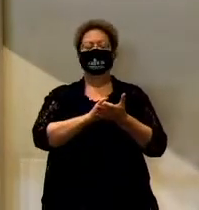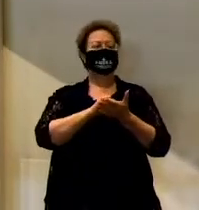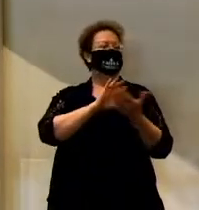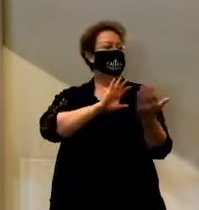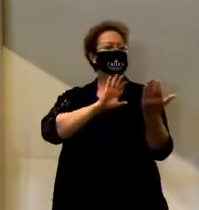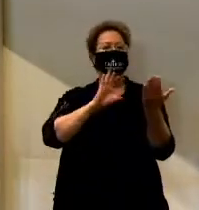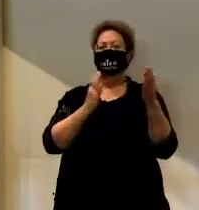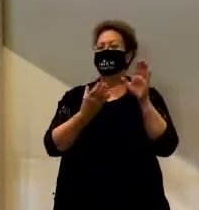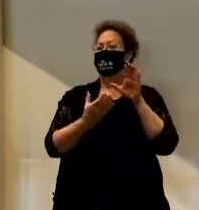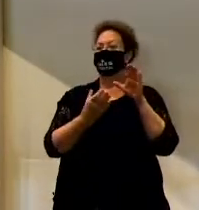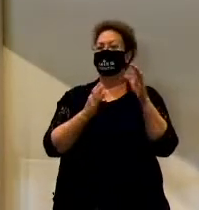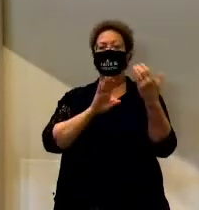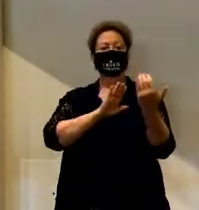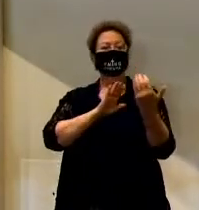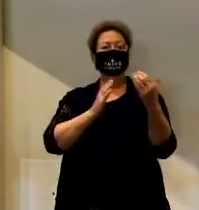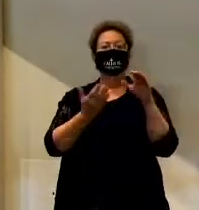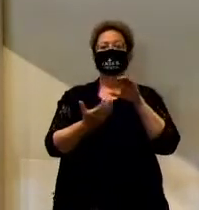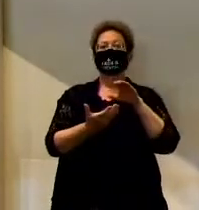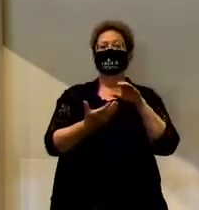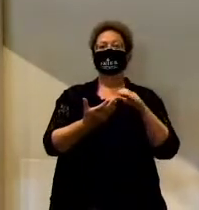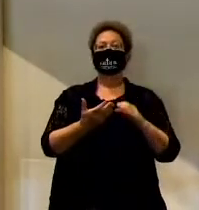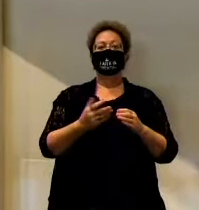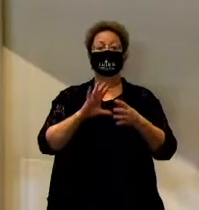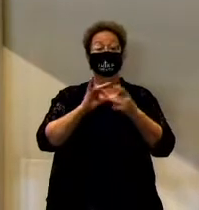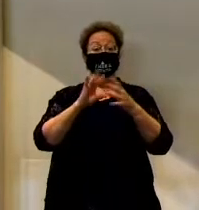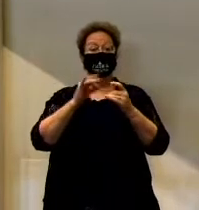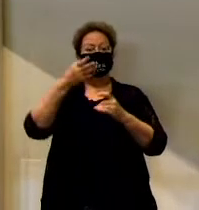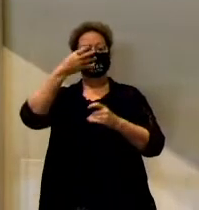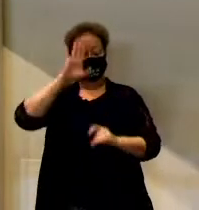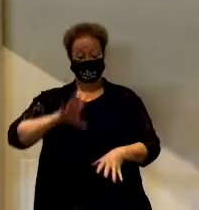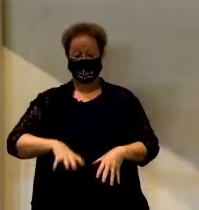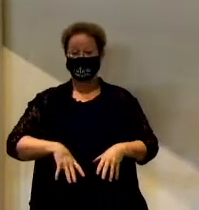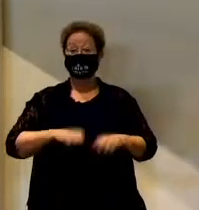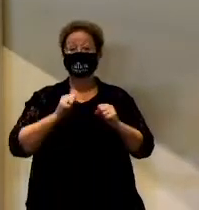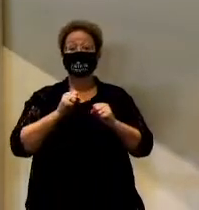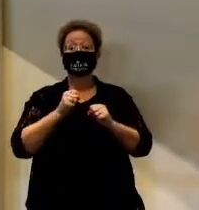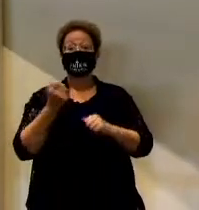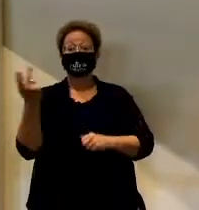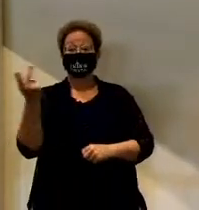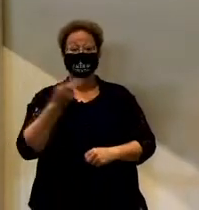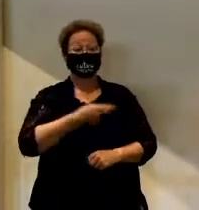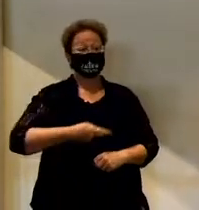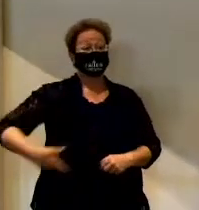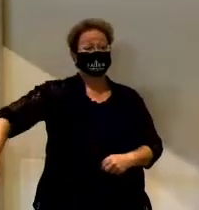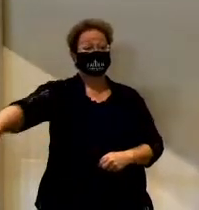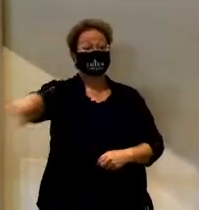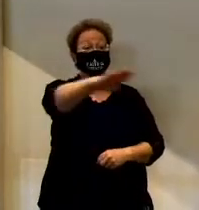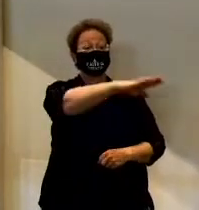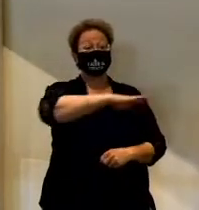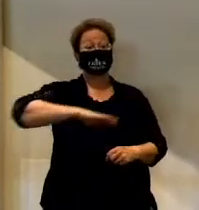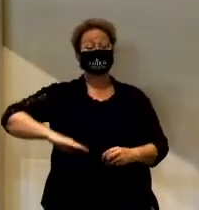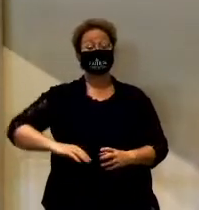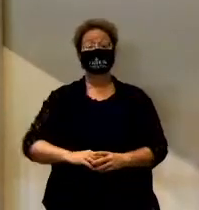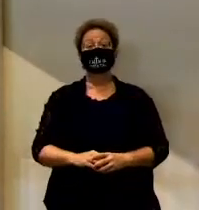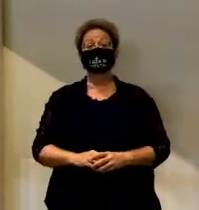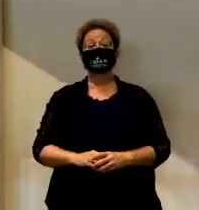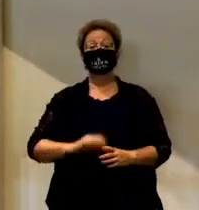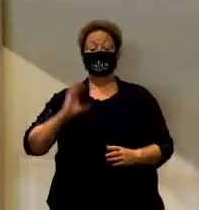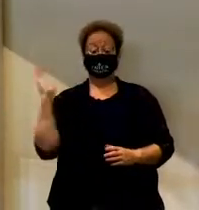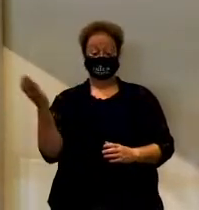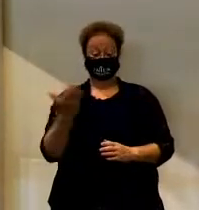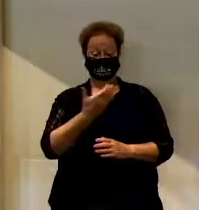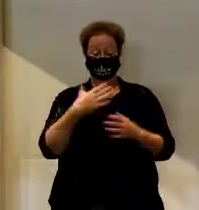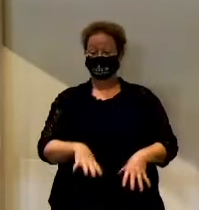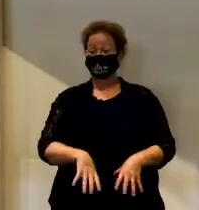close to how heartwarming the story is about God's adopting you and me. And what's so amazing about our adoption